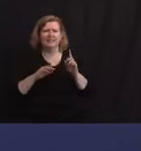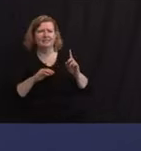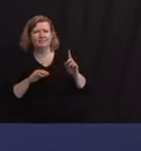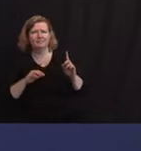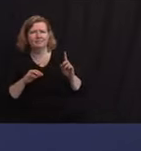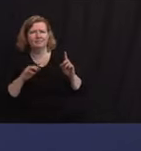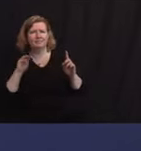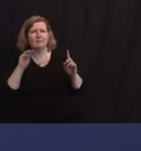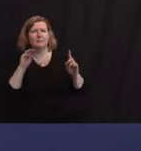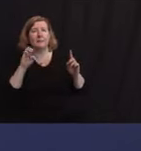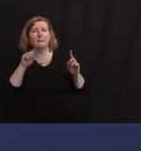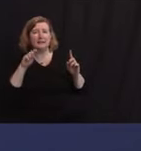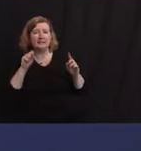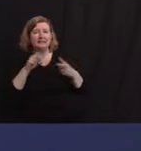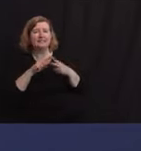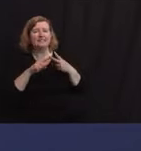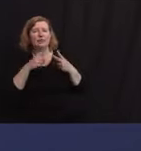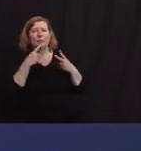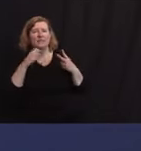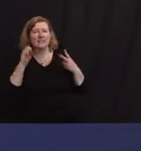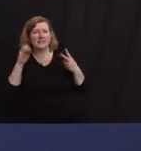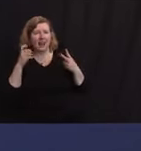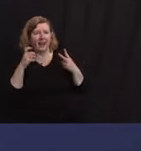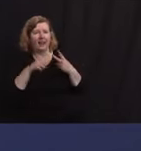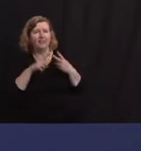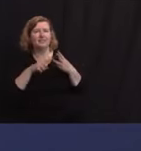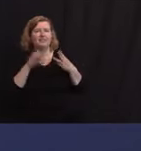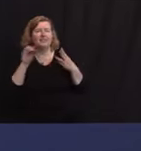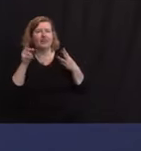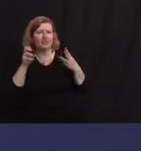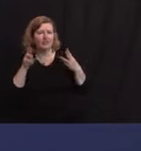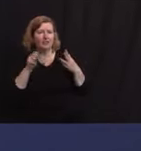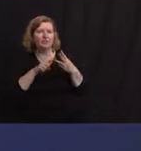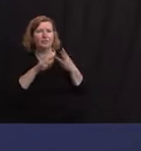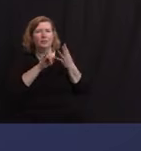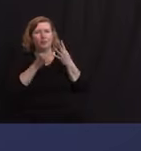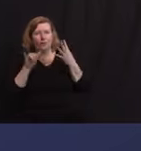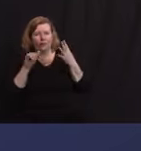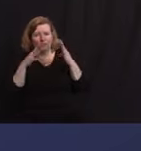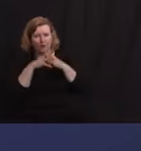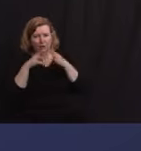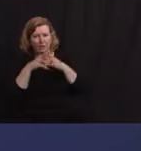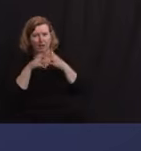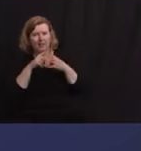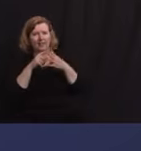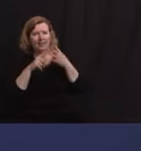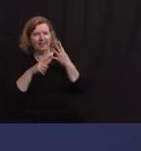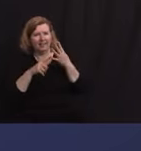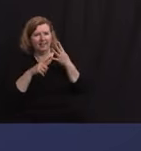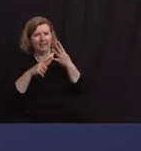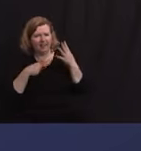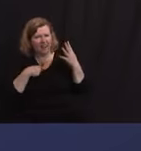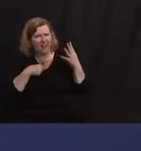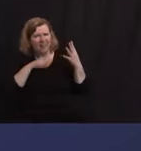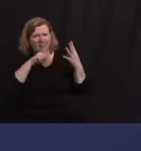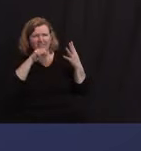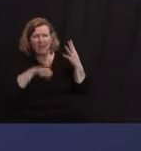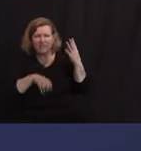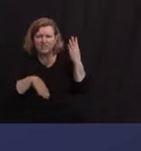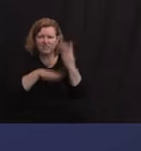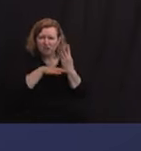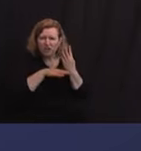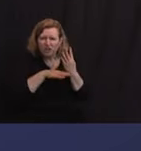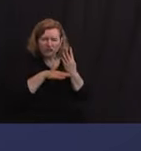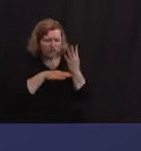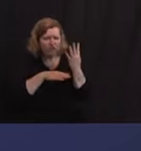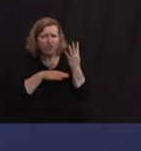Dodgers, New York football giants. One guy's opinion, as a huge soccer fan, this Super League idea in